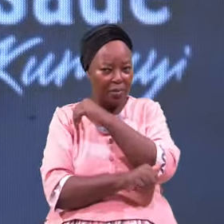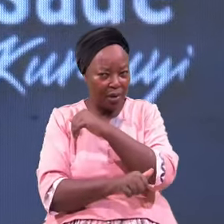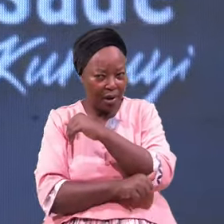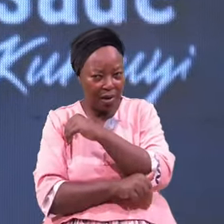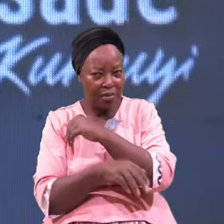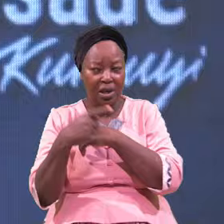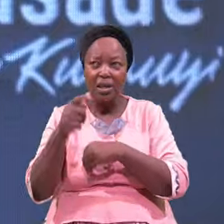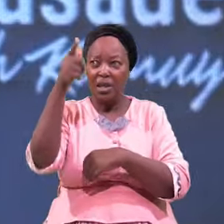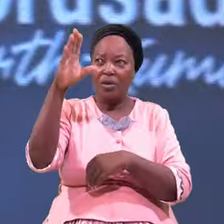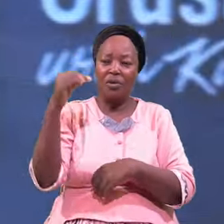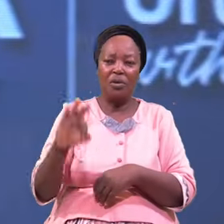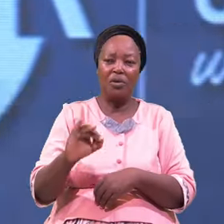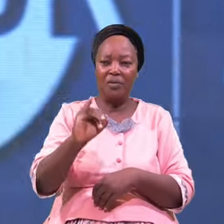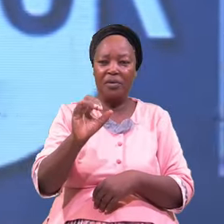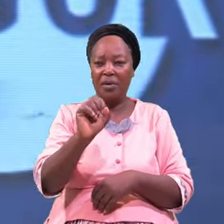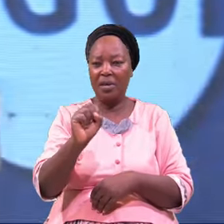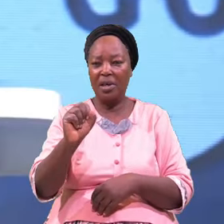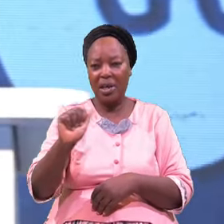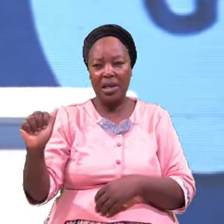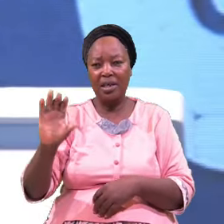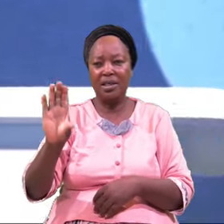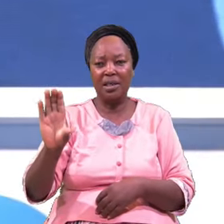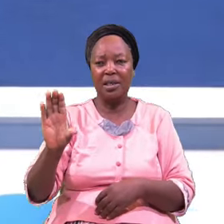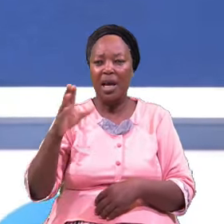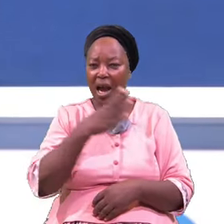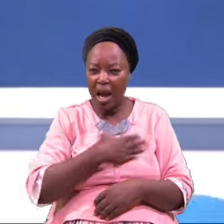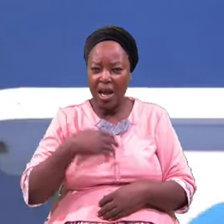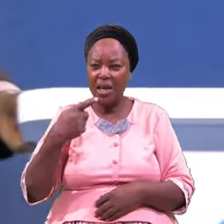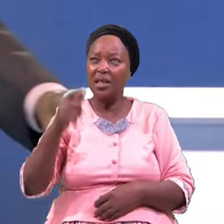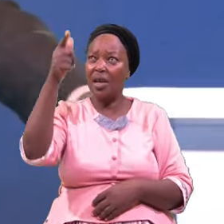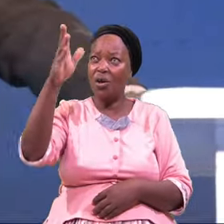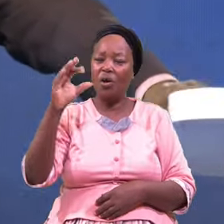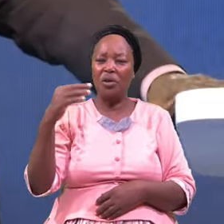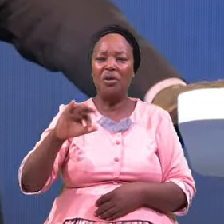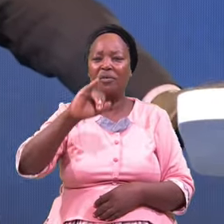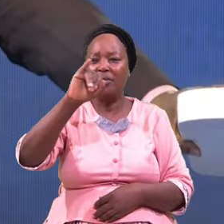Isaac And The God Of Jacob